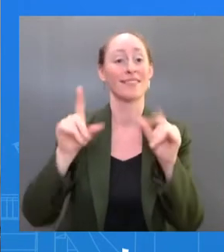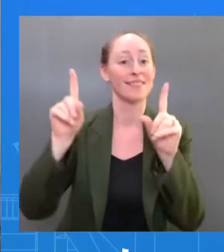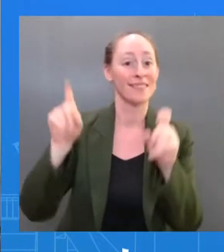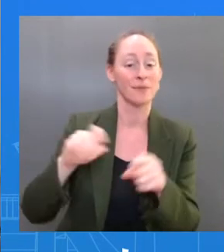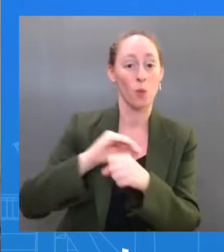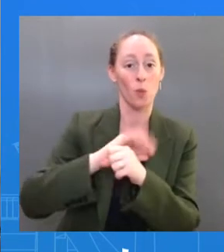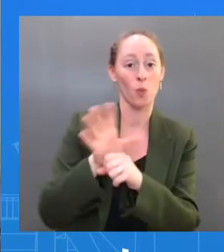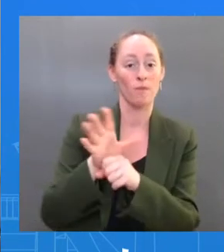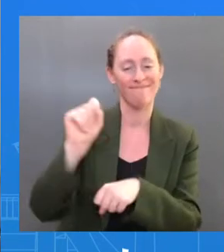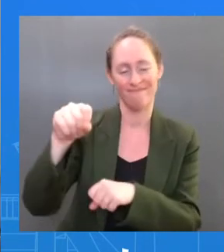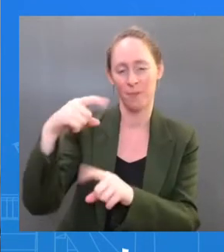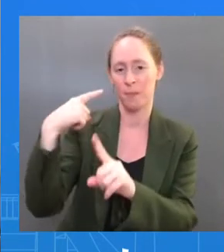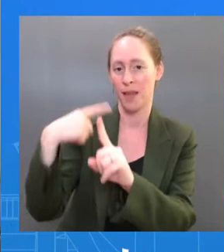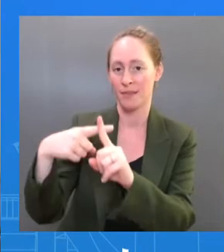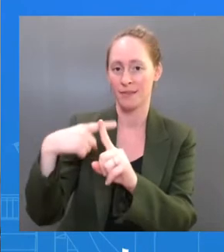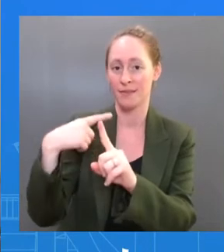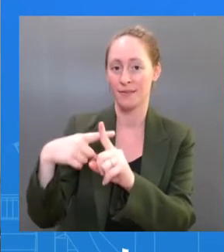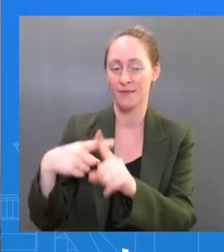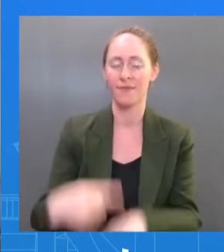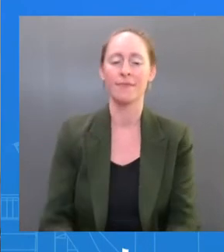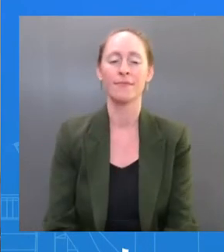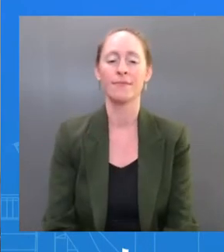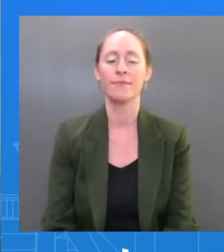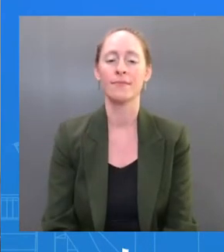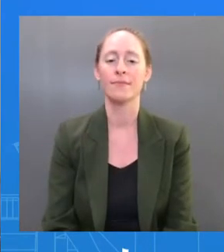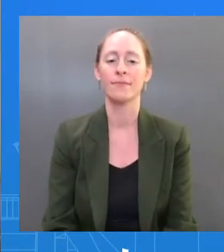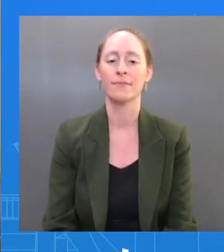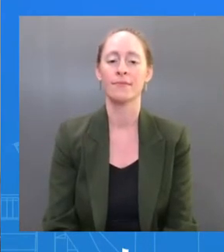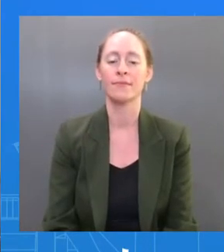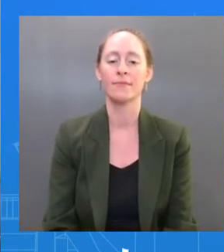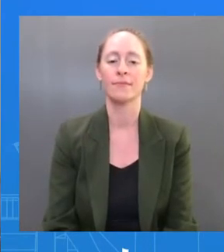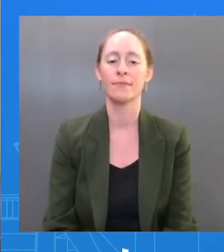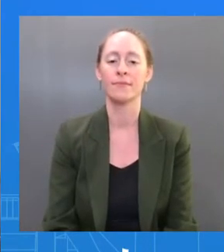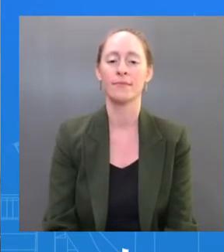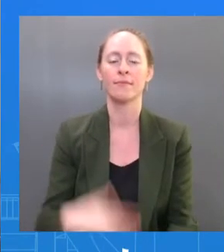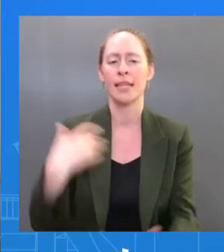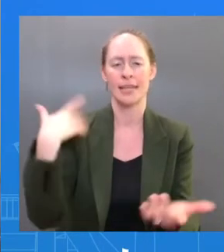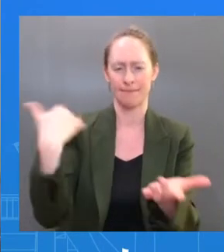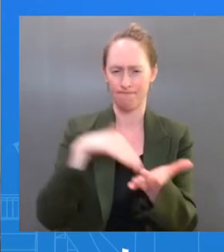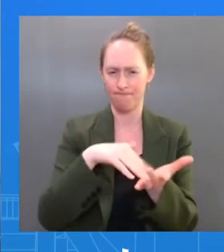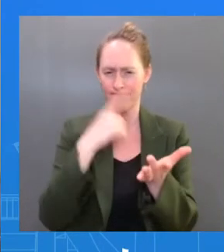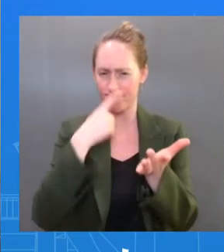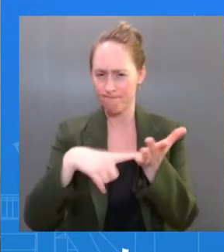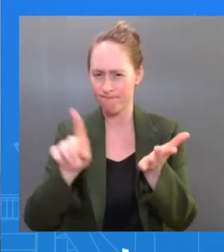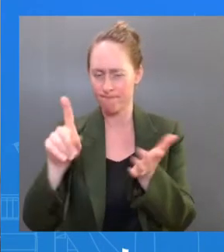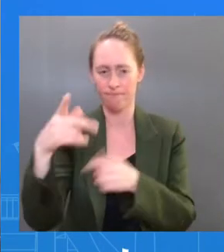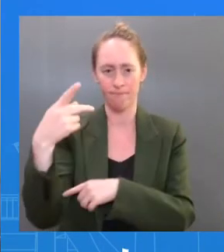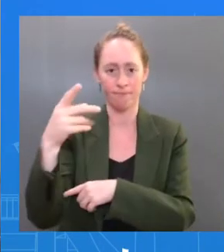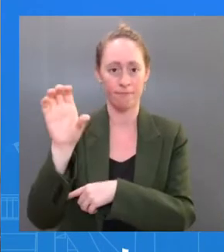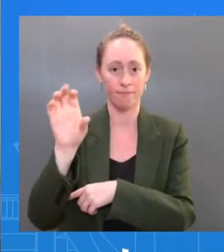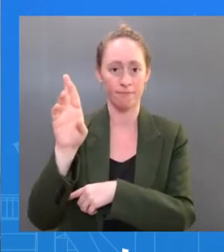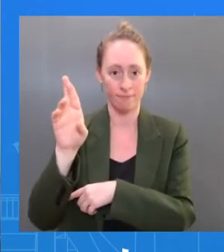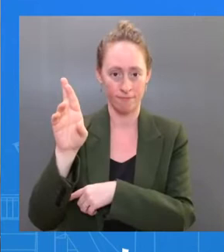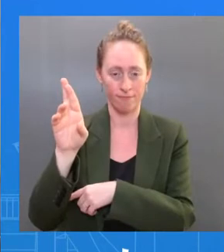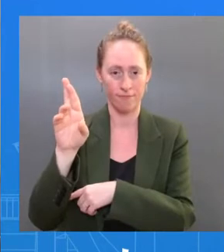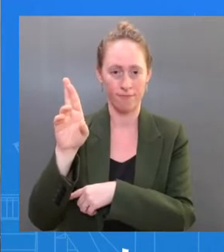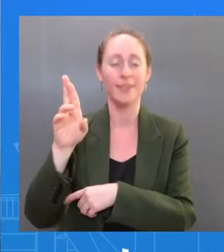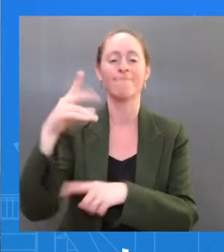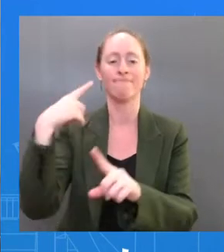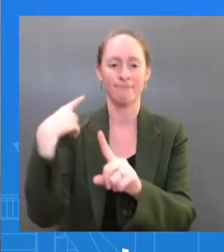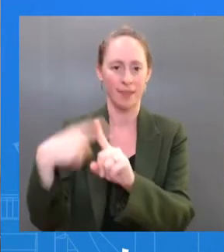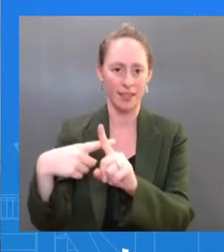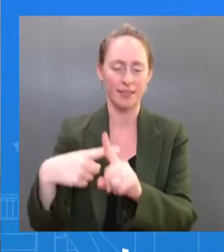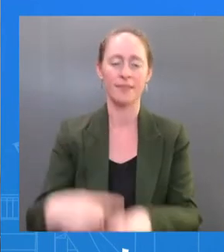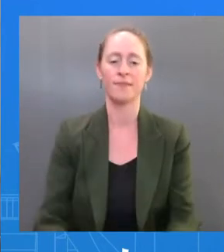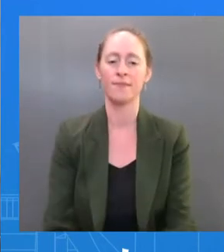PCR test. Unquestioning, President Biden is currently experiencing mild symptoms, mostly a runny nose